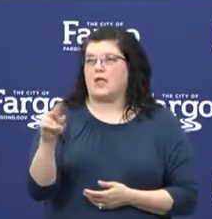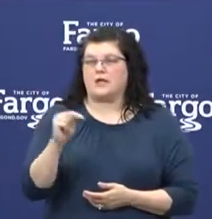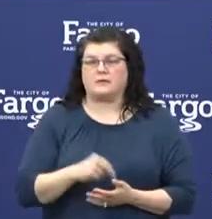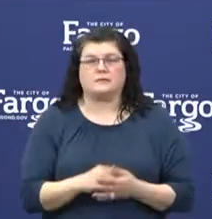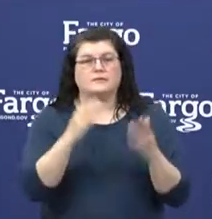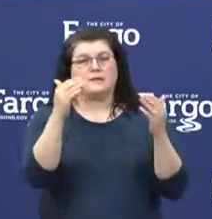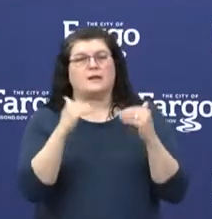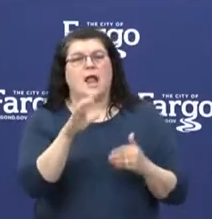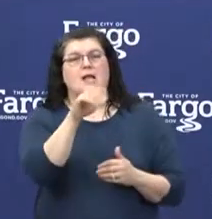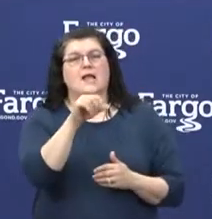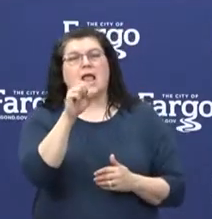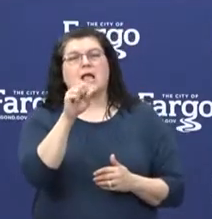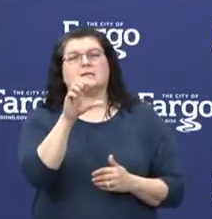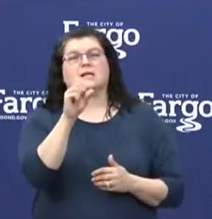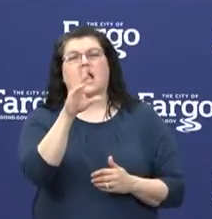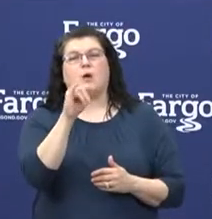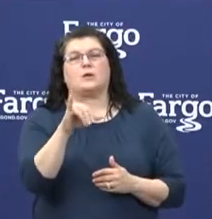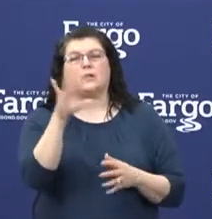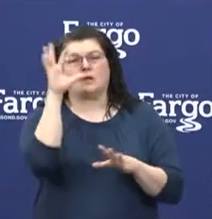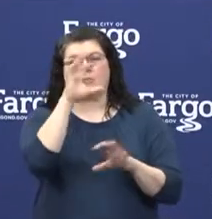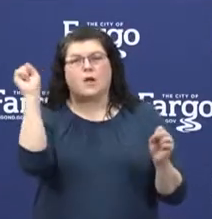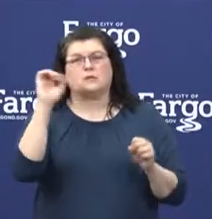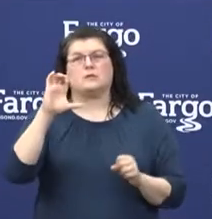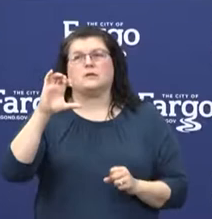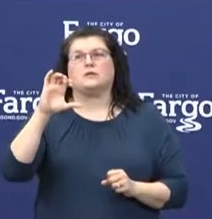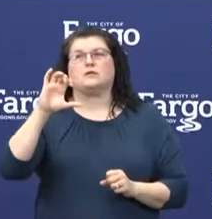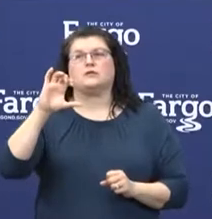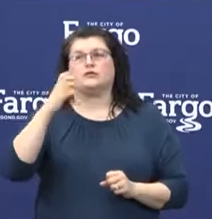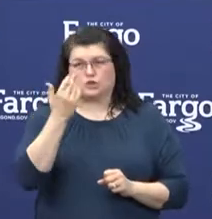speaker is Cass County President Chair Chad Peterson.